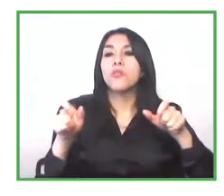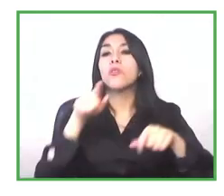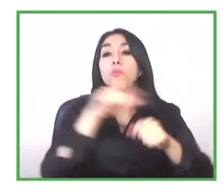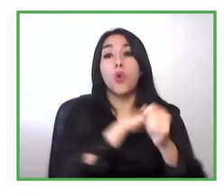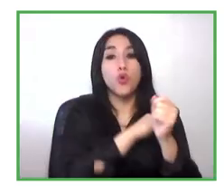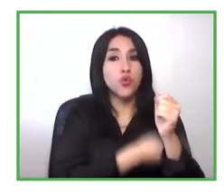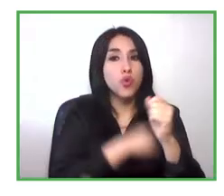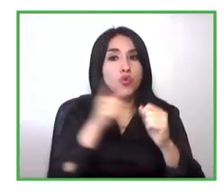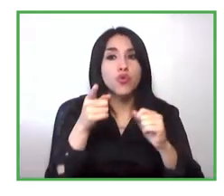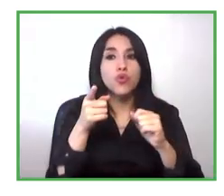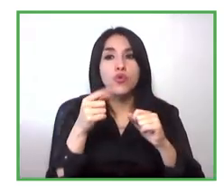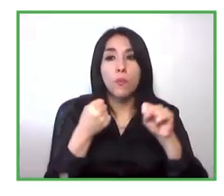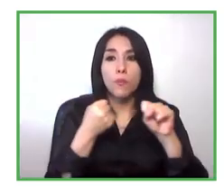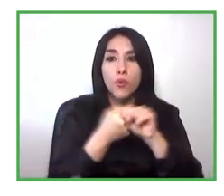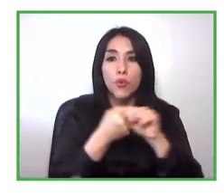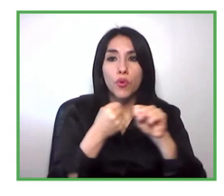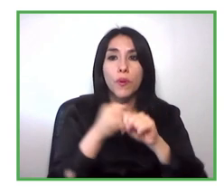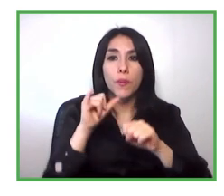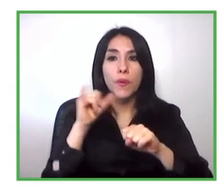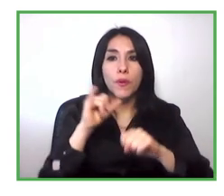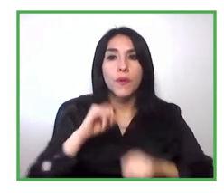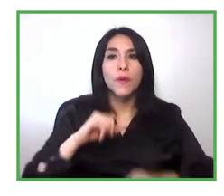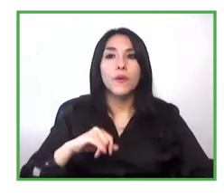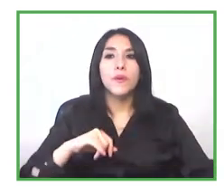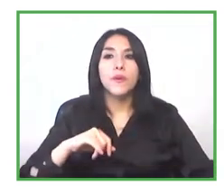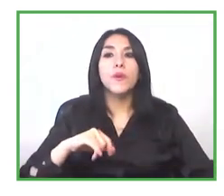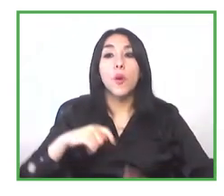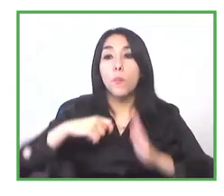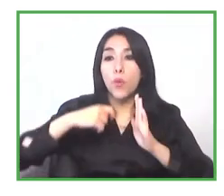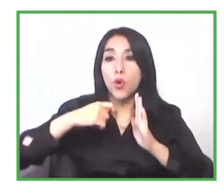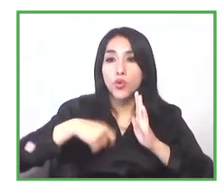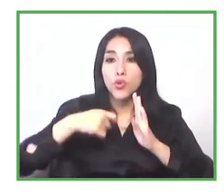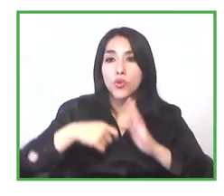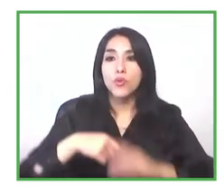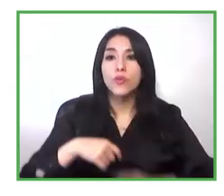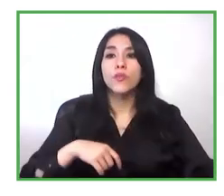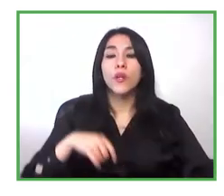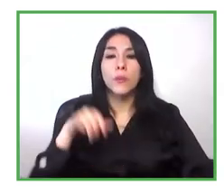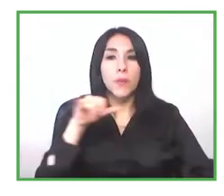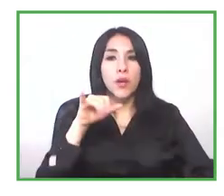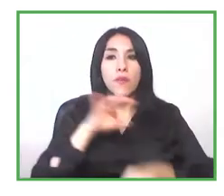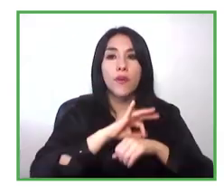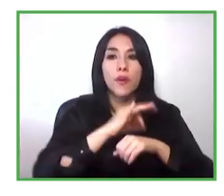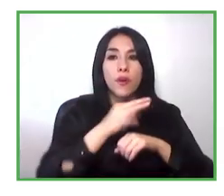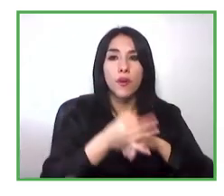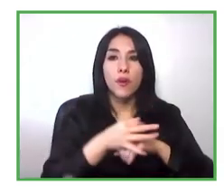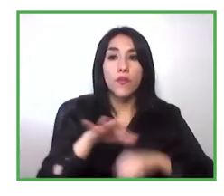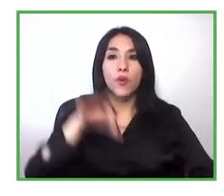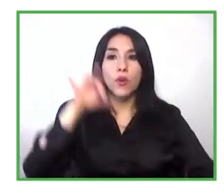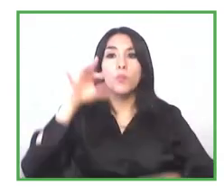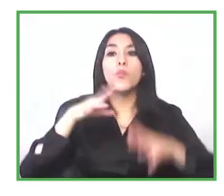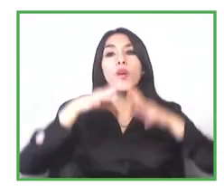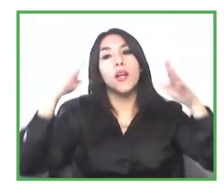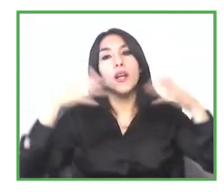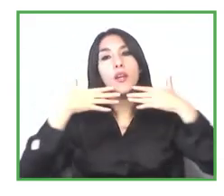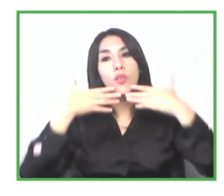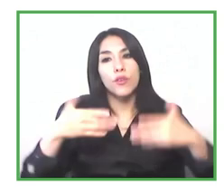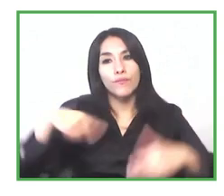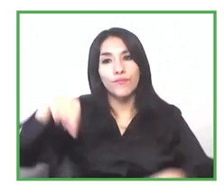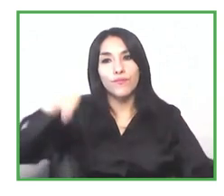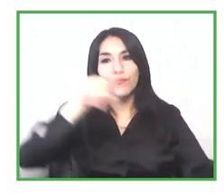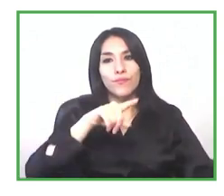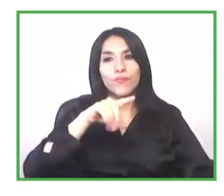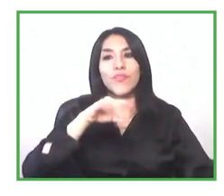disability and the fundacion descubreme and other foundations thank you for the space as corona foundation we are always thankful